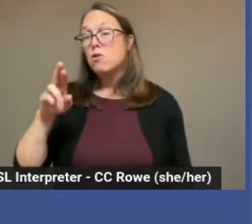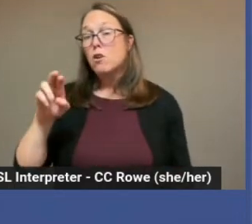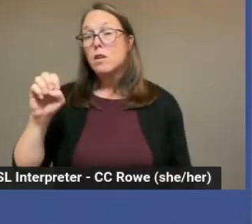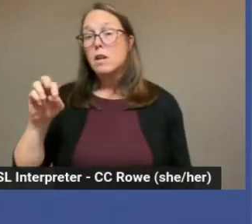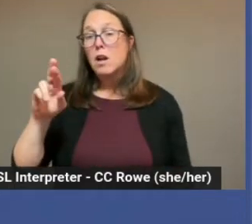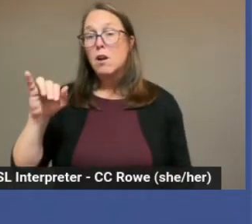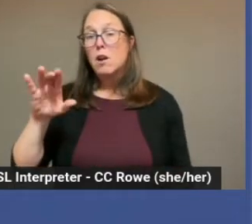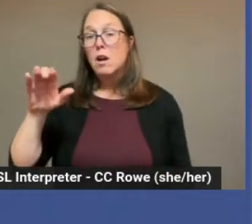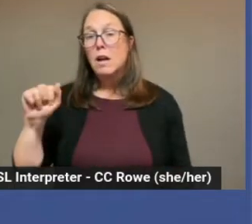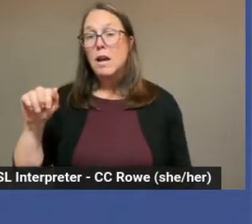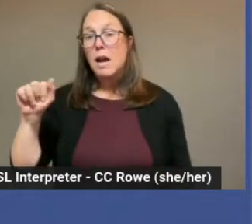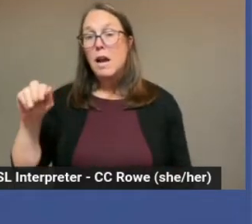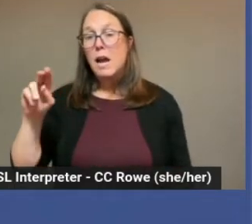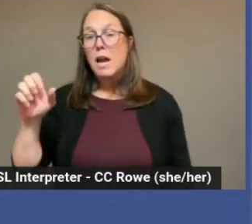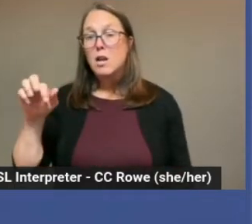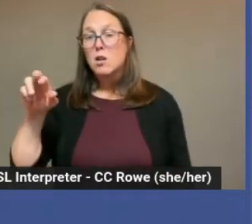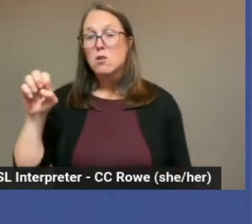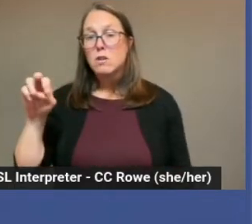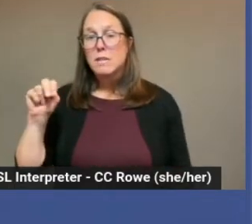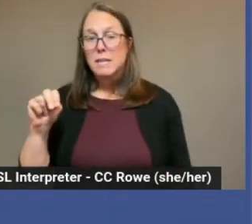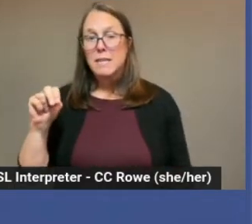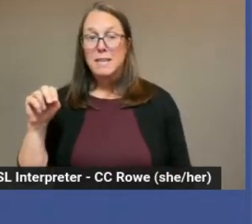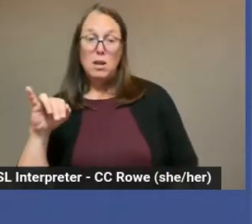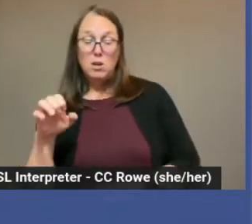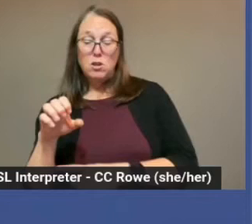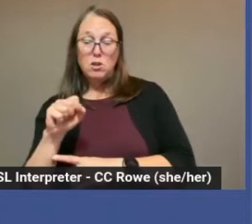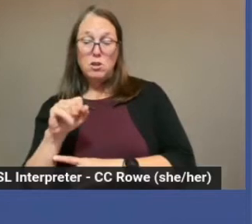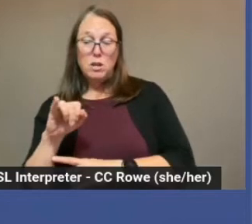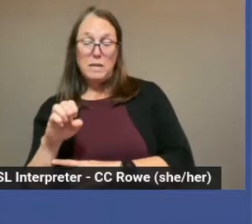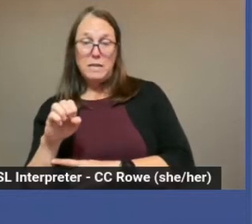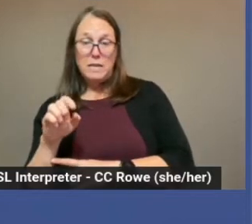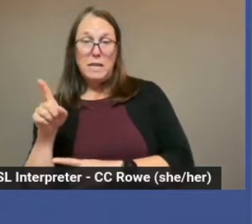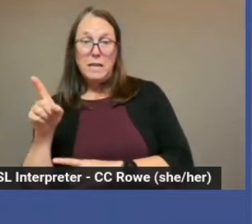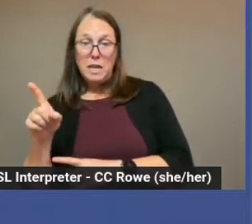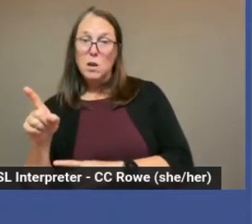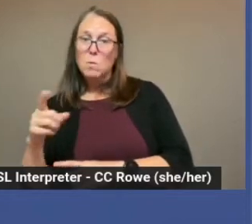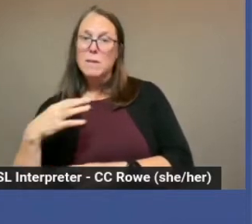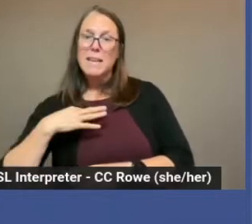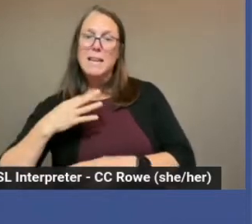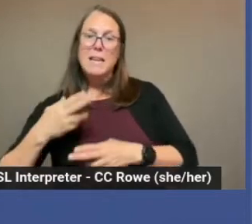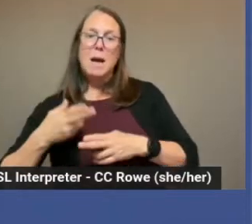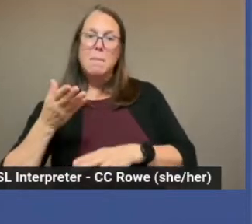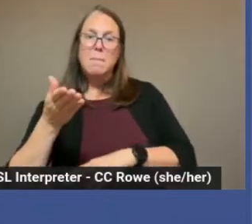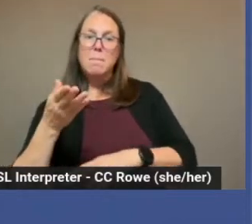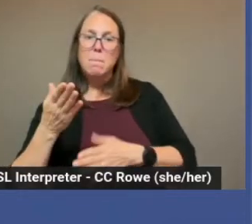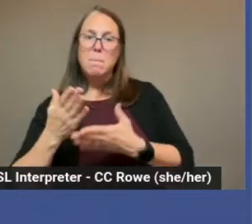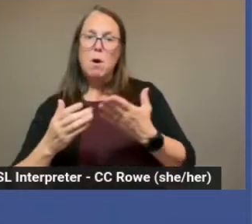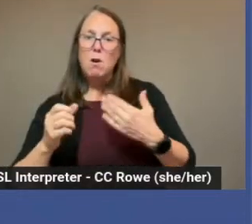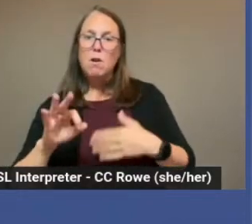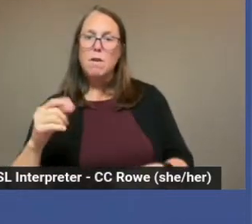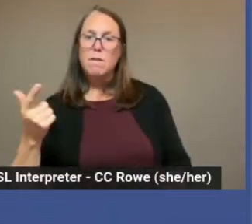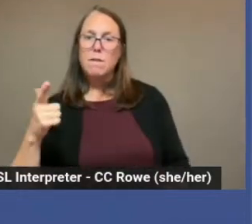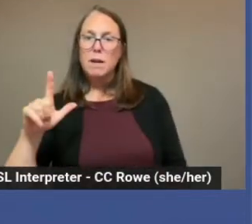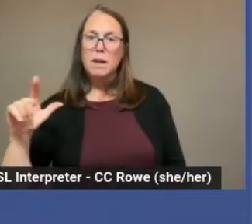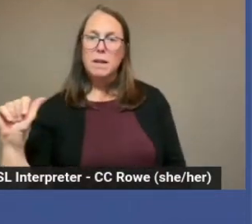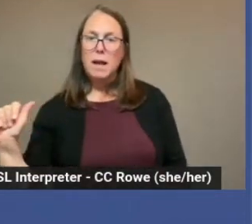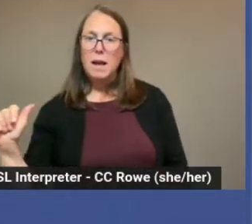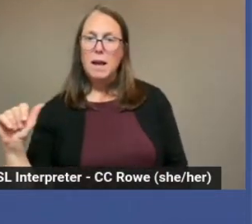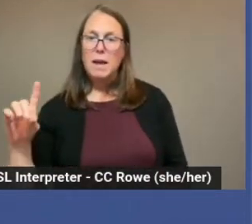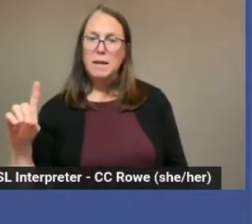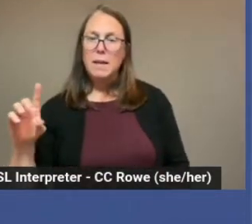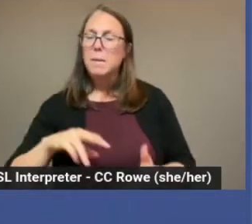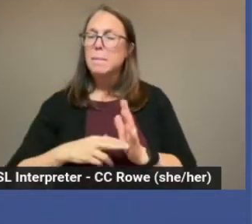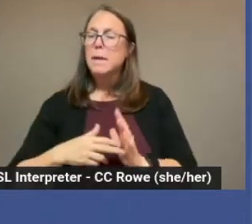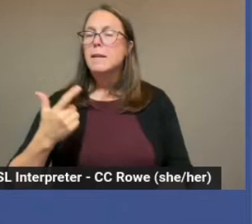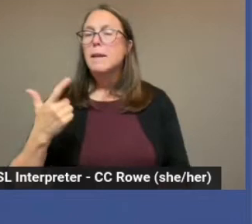was nominated to be part of GLAAD, which is an organization that stands for Gay and Lesbian